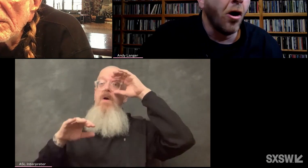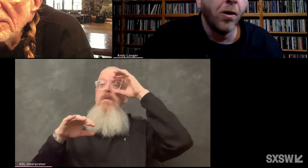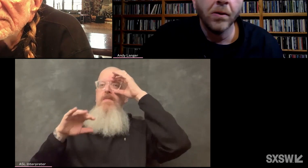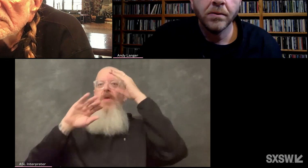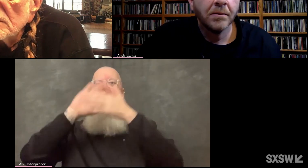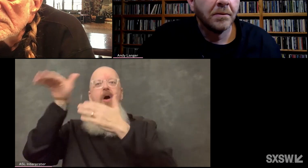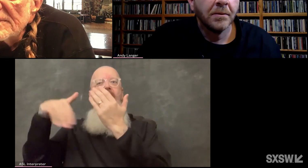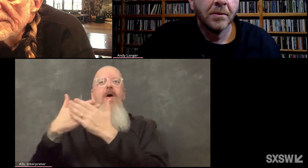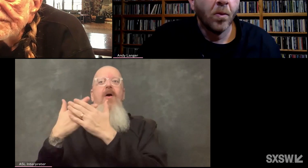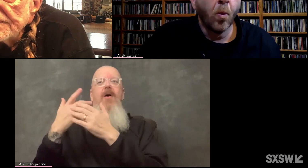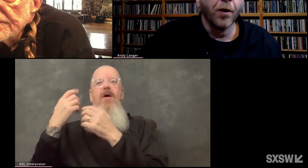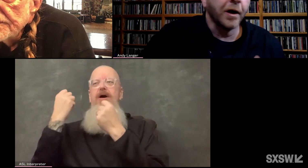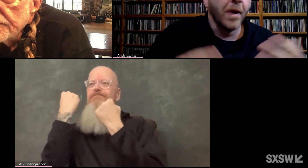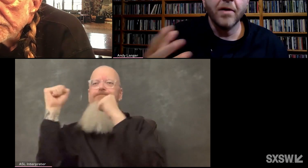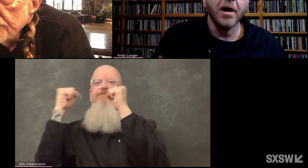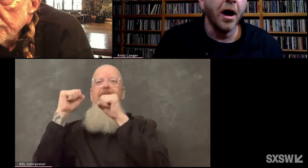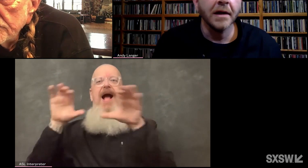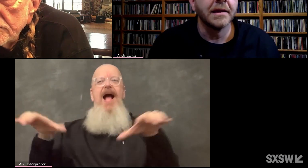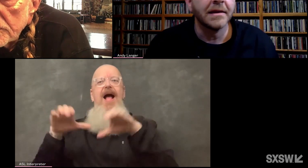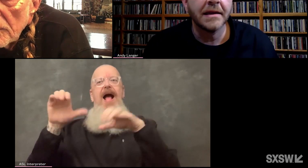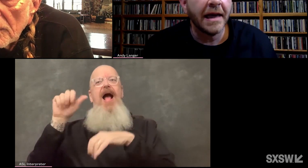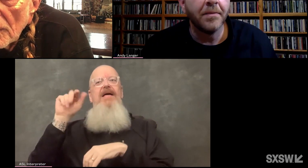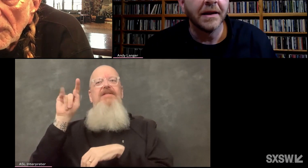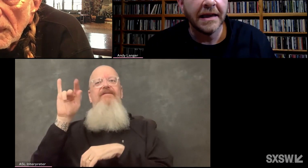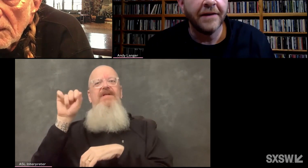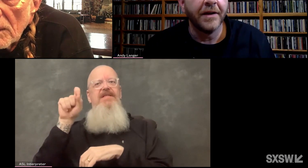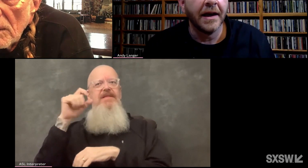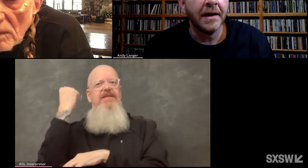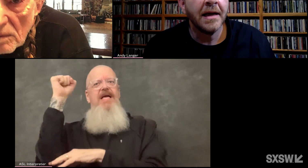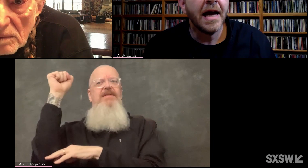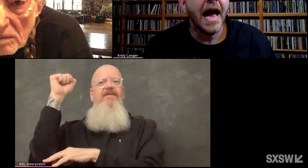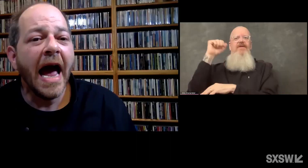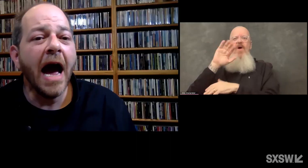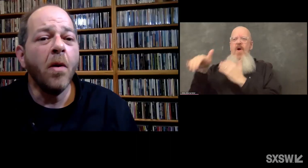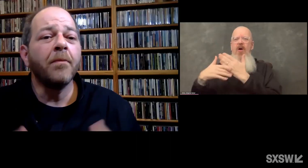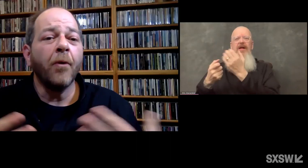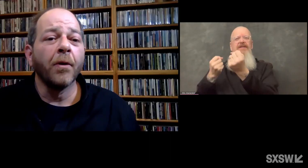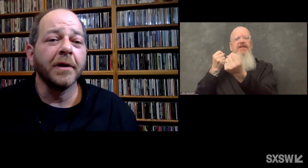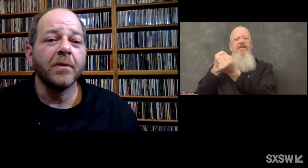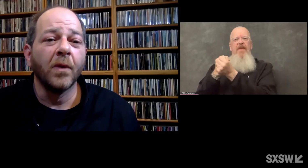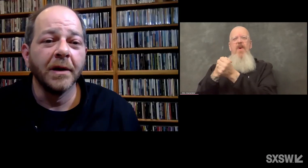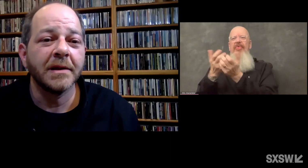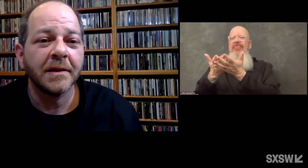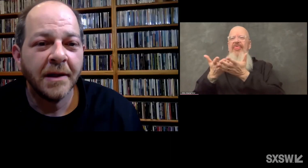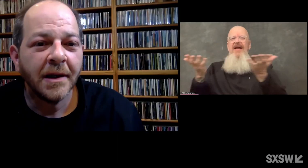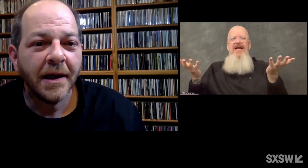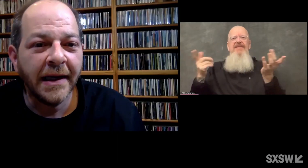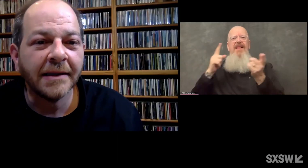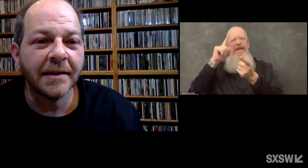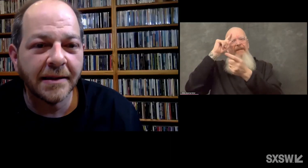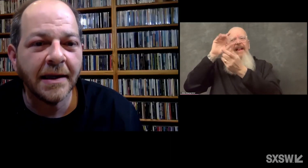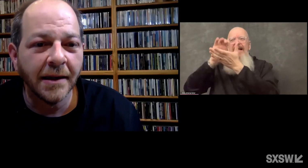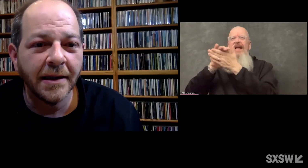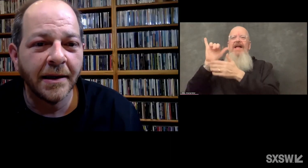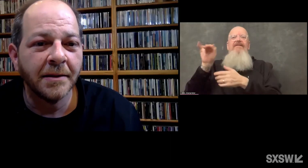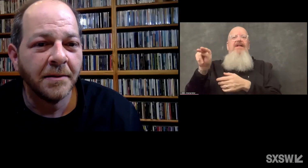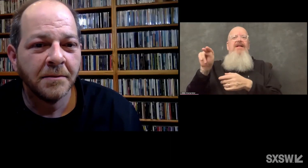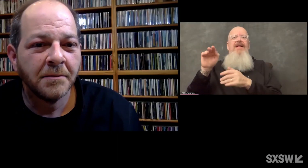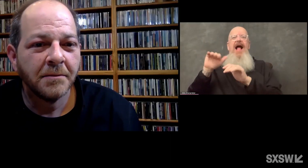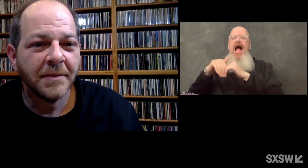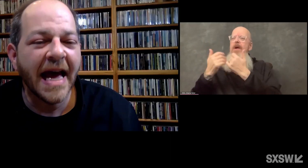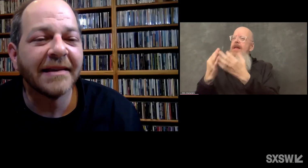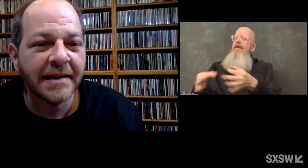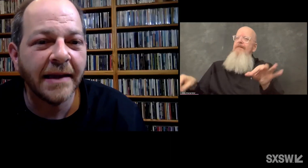They all work around causes they believe in. How important was instilling